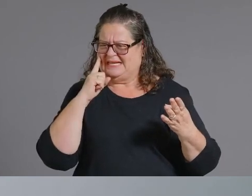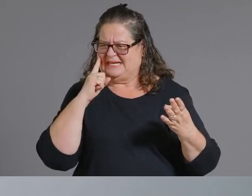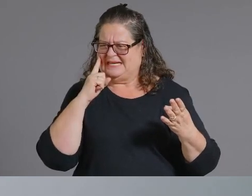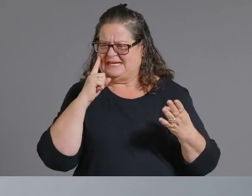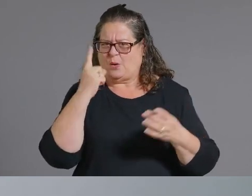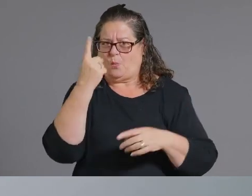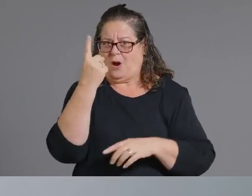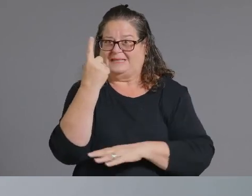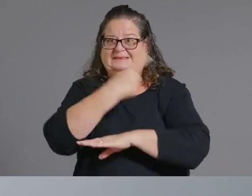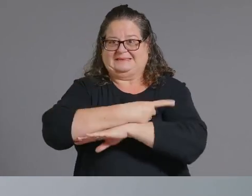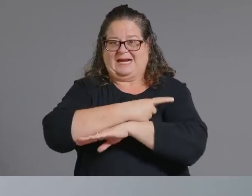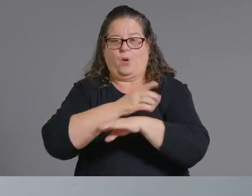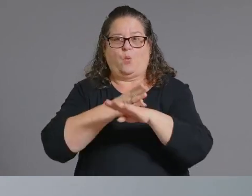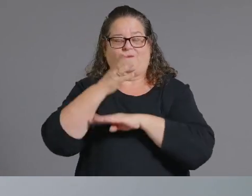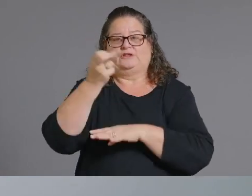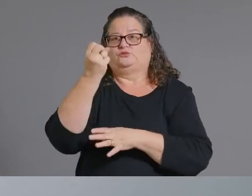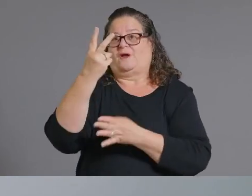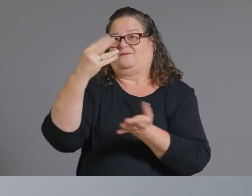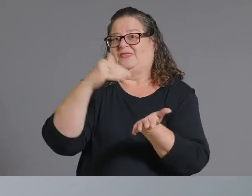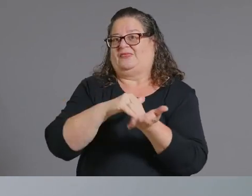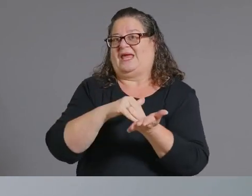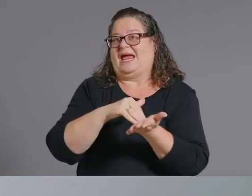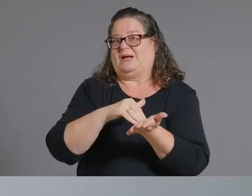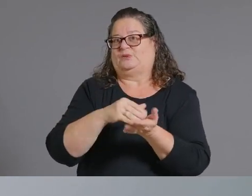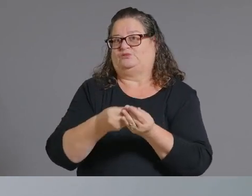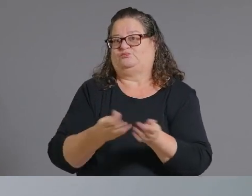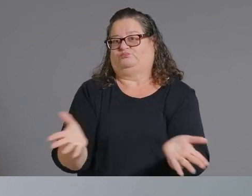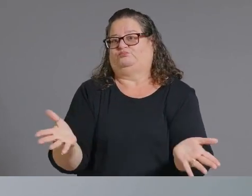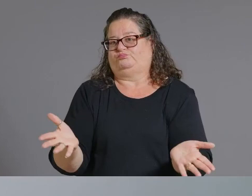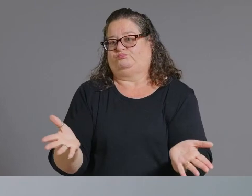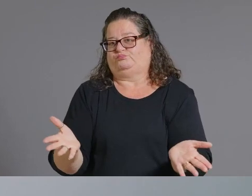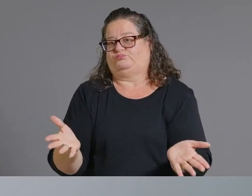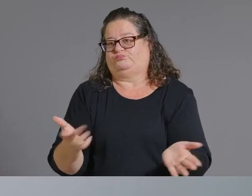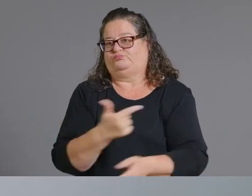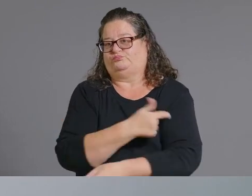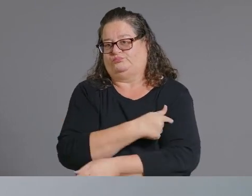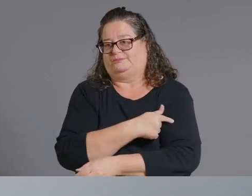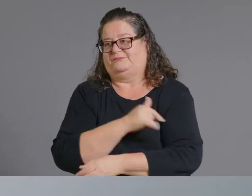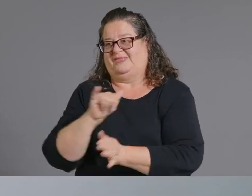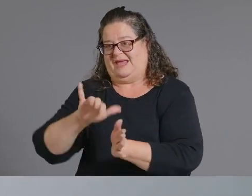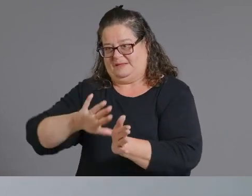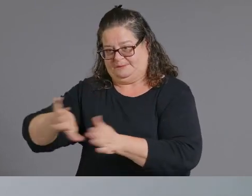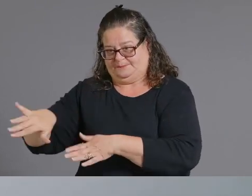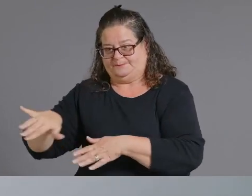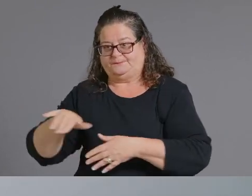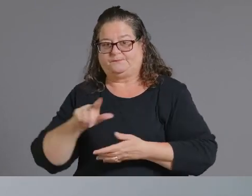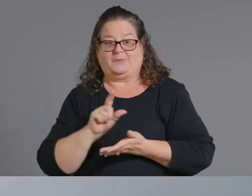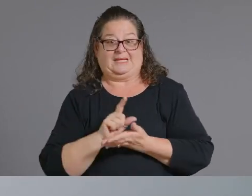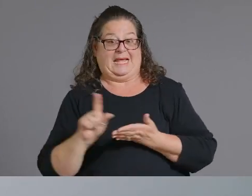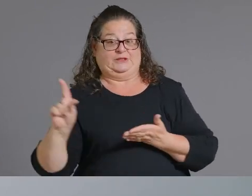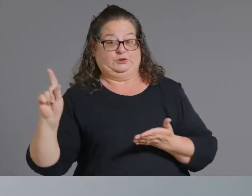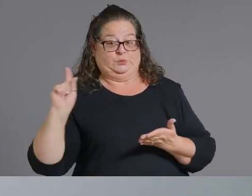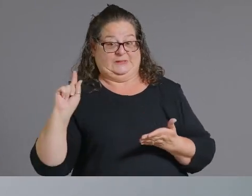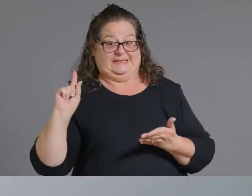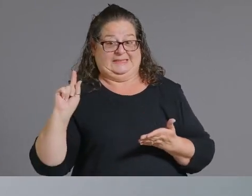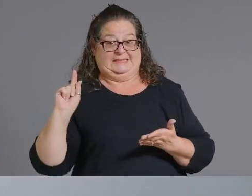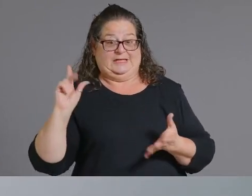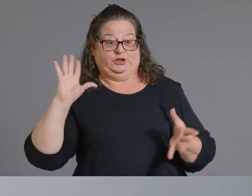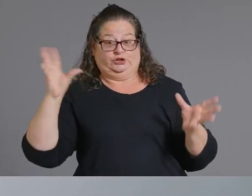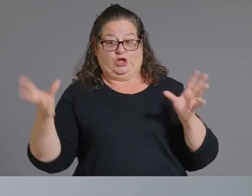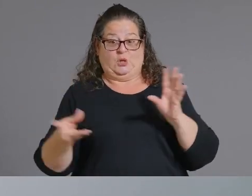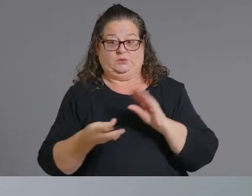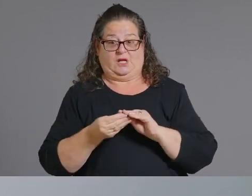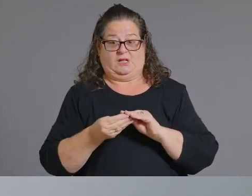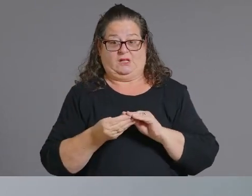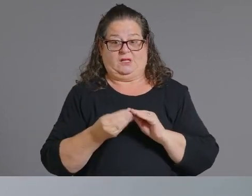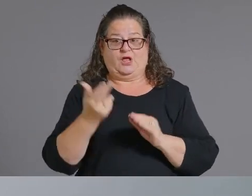state farm stadium when you look at that compared to last week we administered about 13 000 doses at our state pods